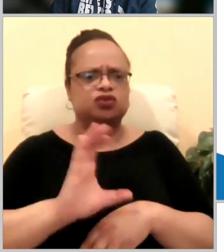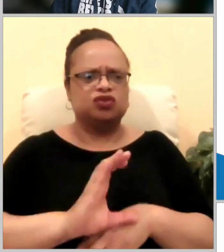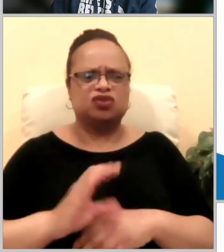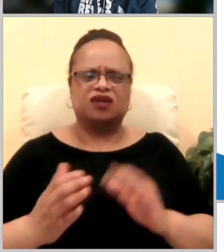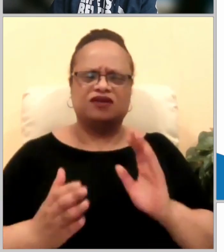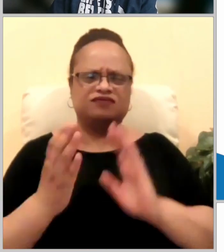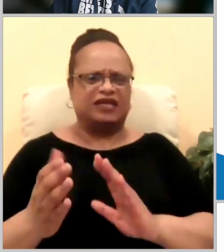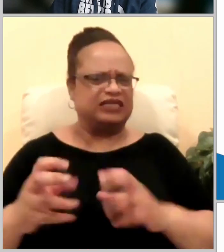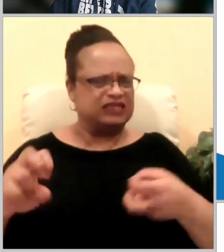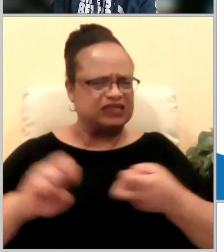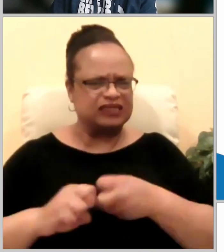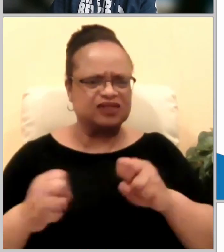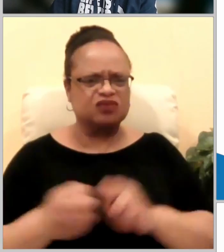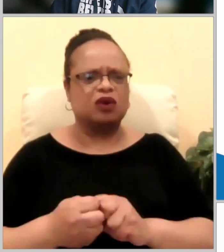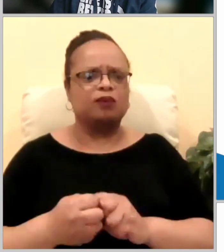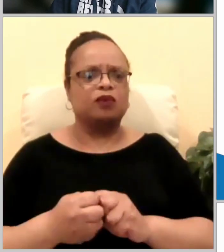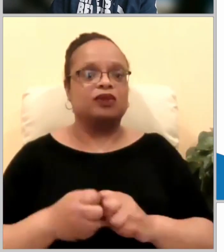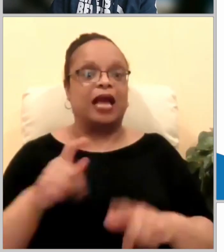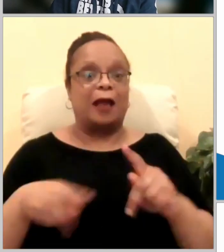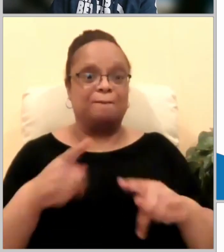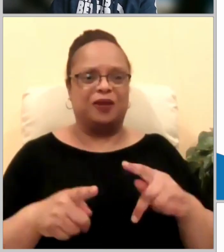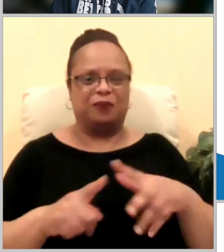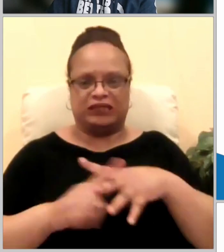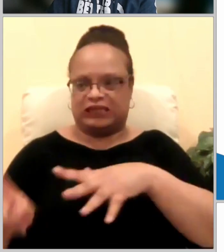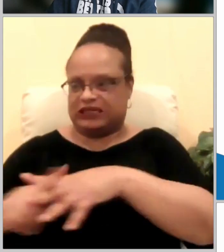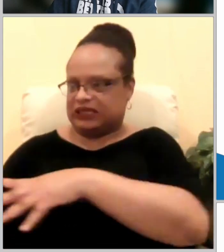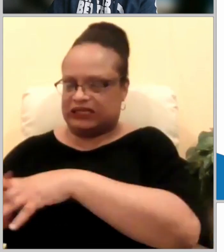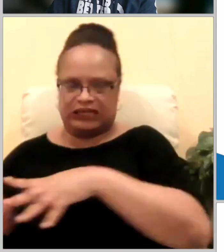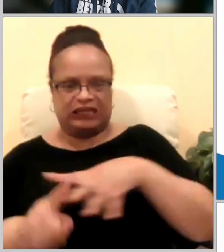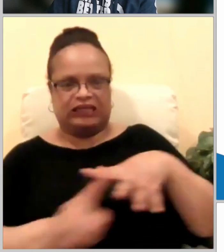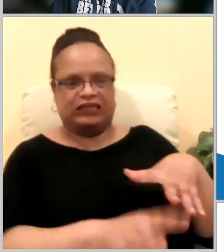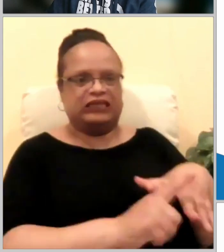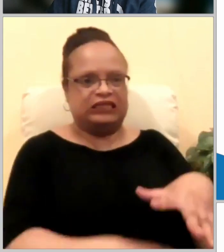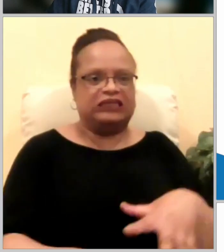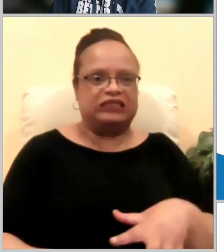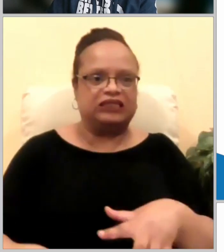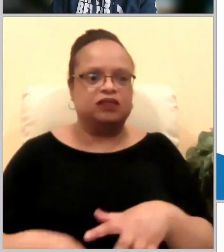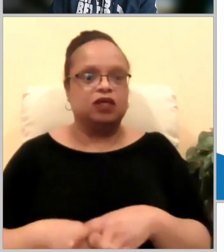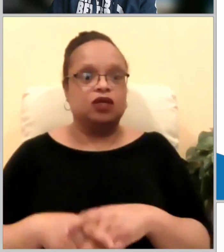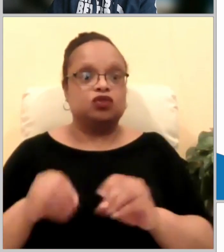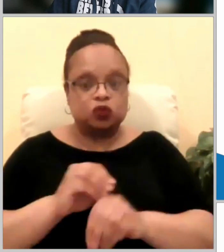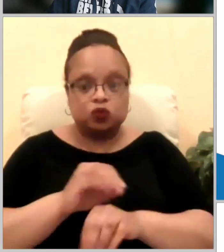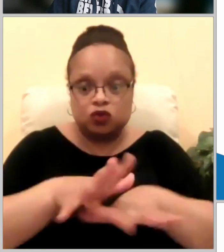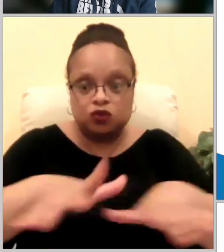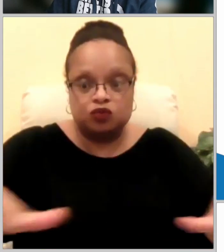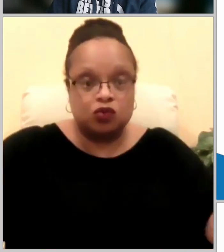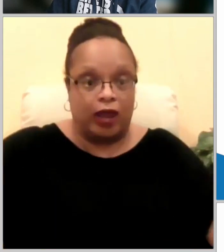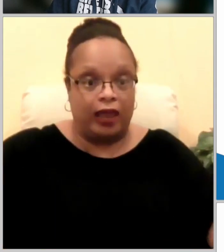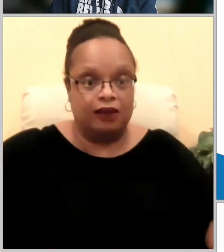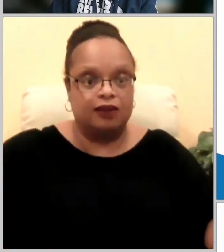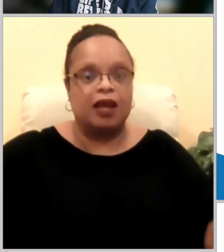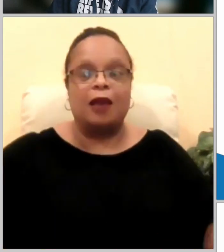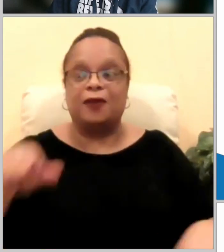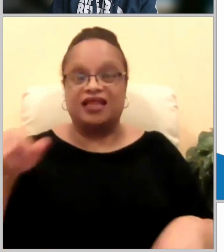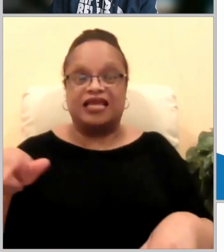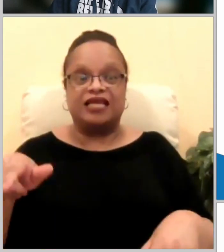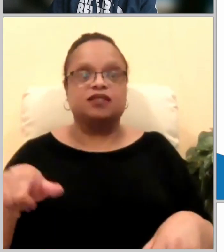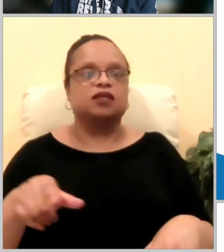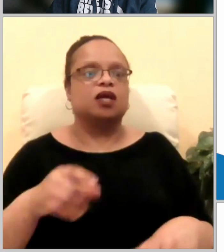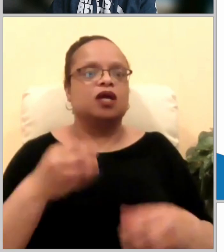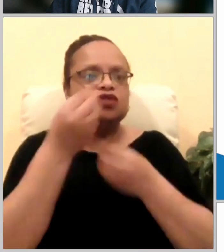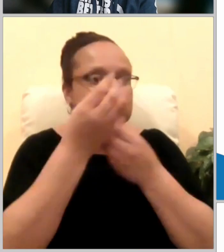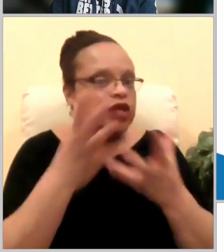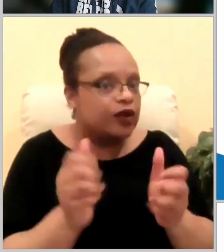cyprus and antioch spreading the word only among jews some of them however men from cyprus and